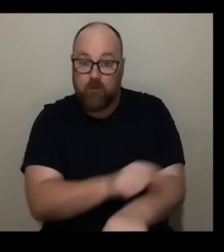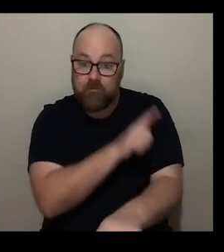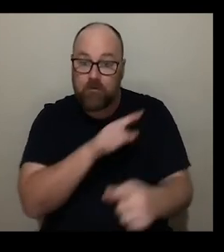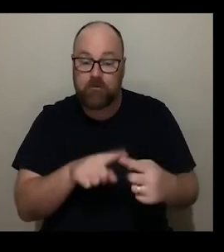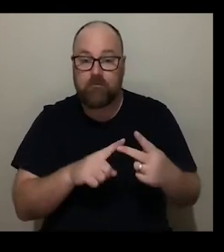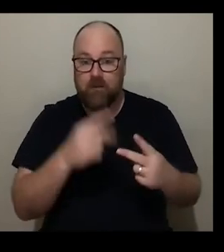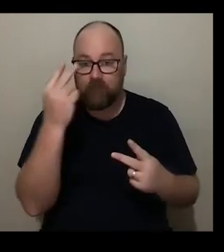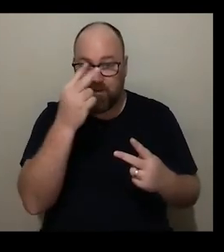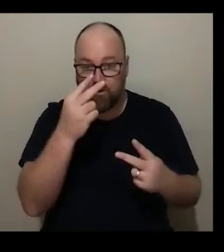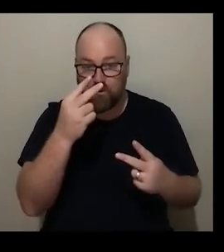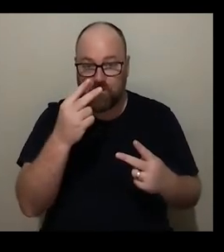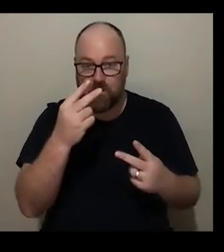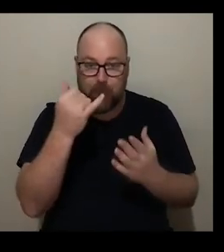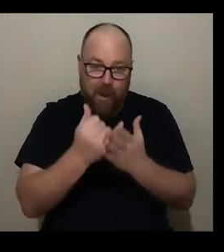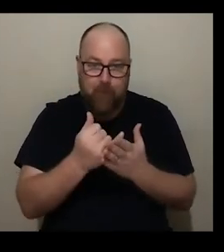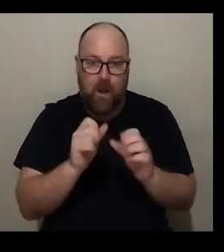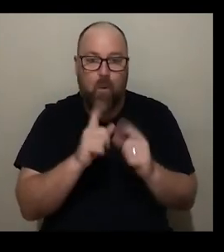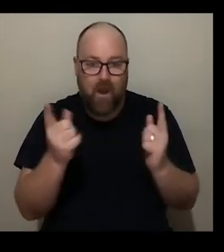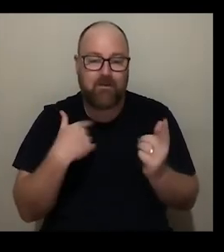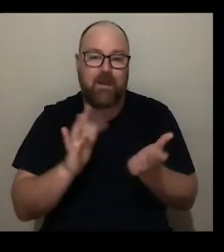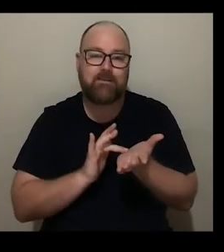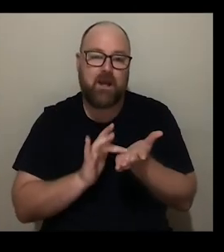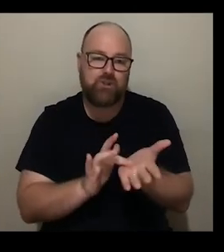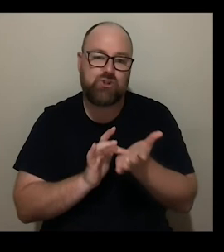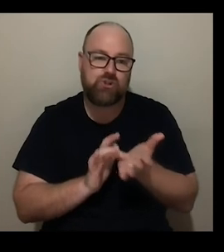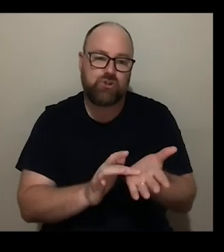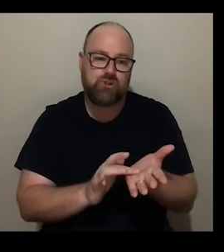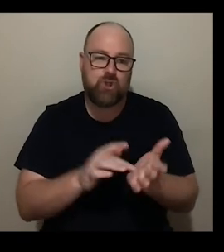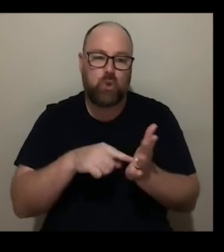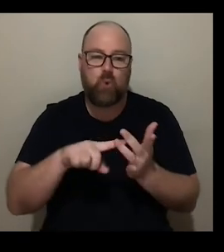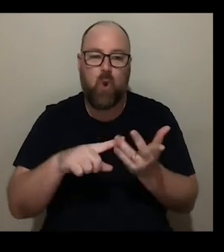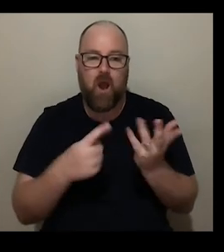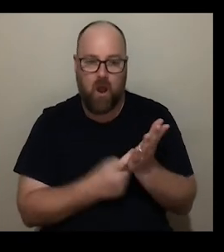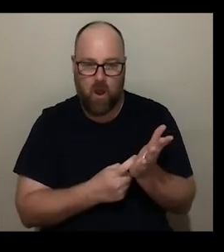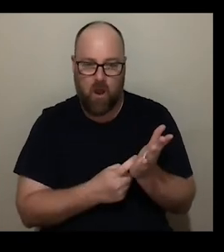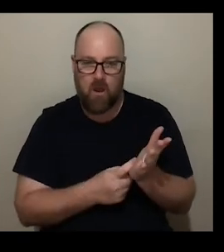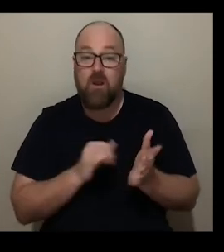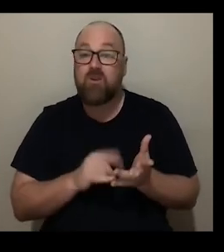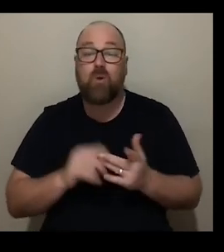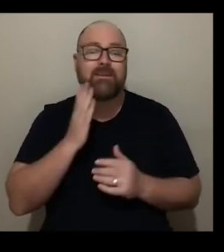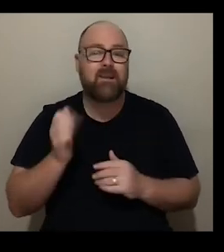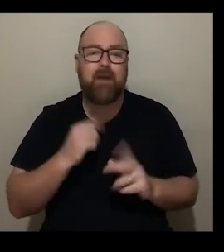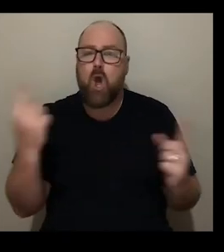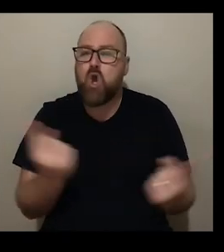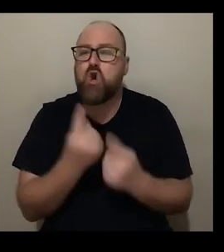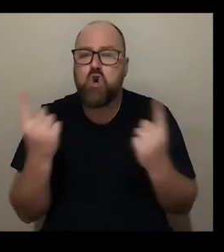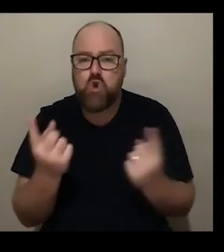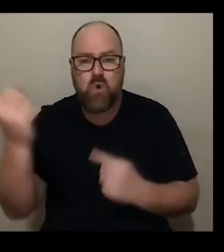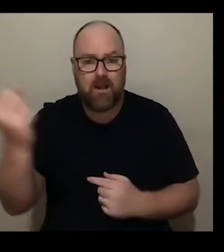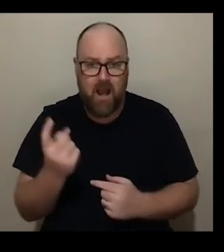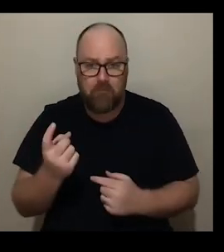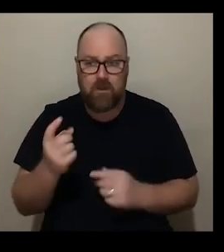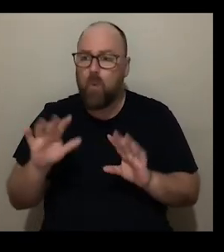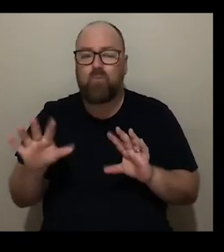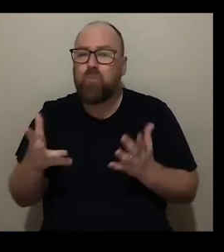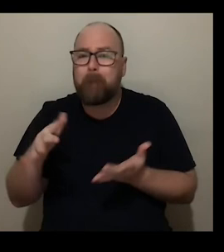awareness and uh touch tours so that our ambition is that anybody coming to the gallery without booking